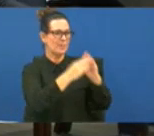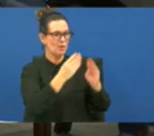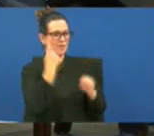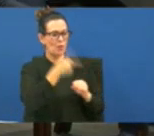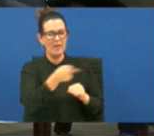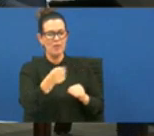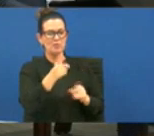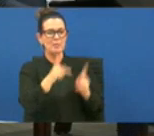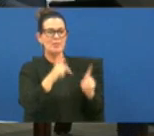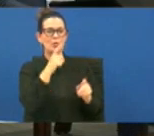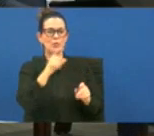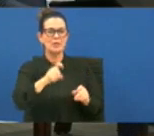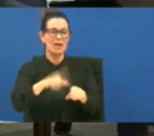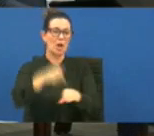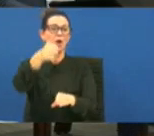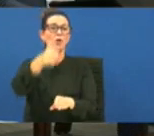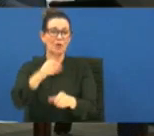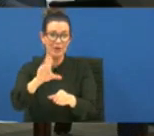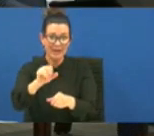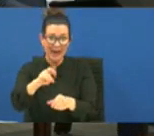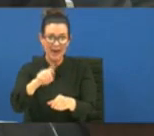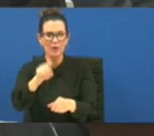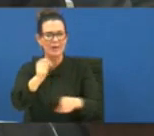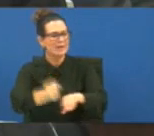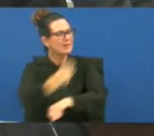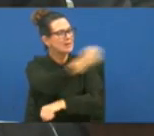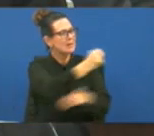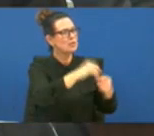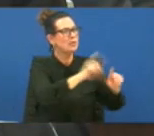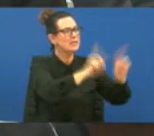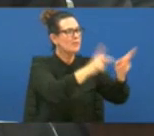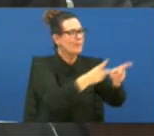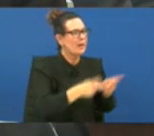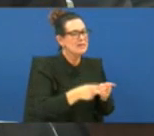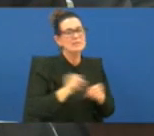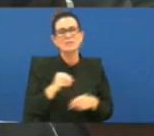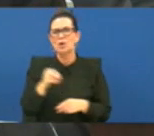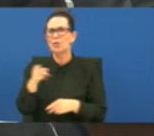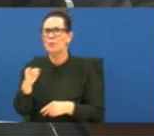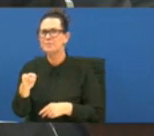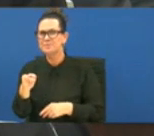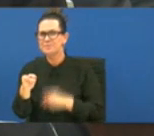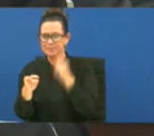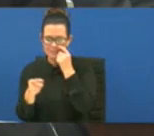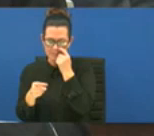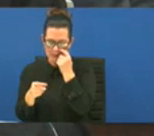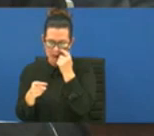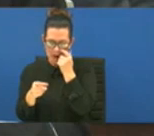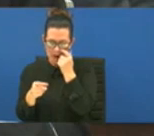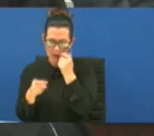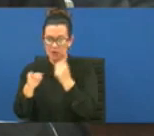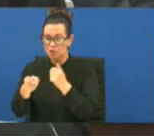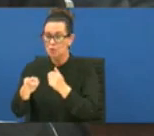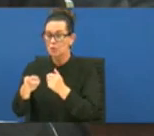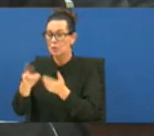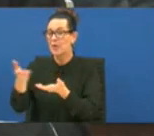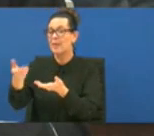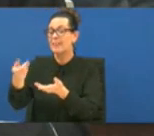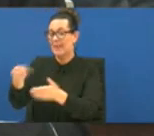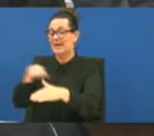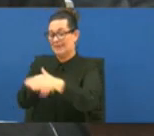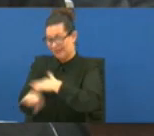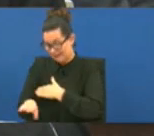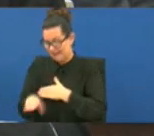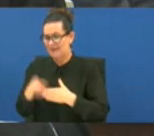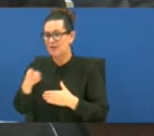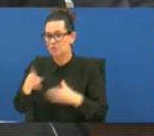need longer term care so so it sounds to me like y are going to check them in and then ship them out to another facility is is the basic